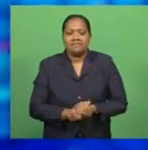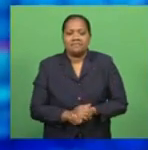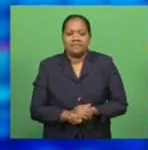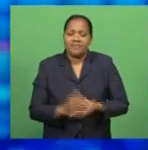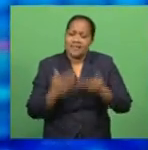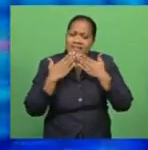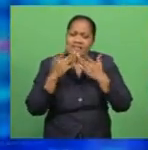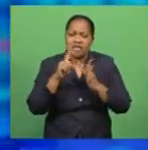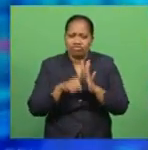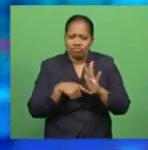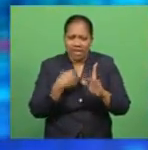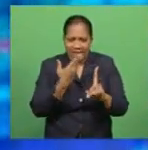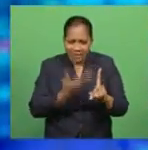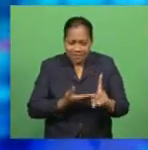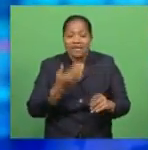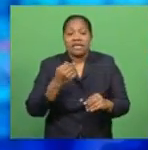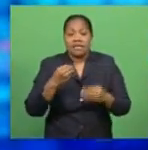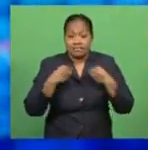Thanks, Jackie, in business tonight.